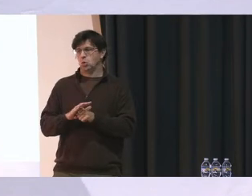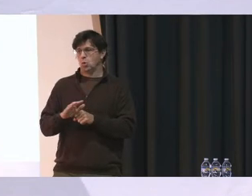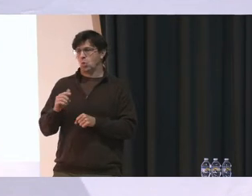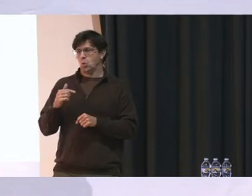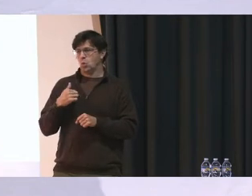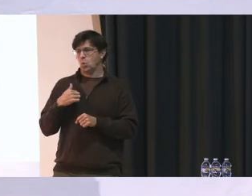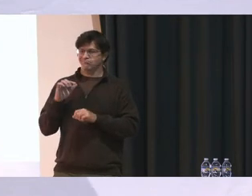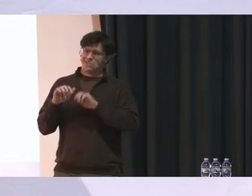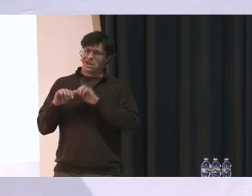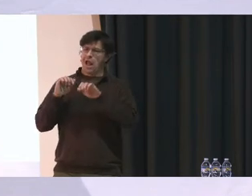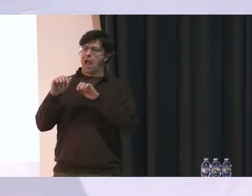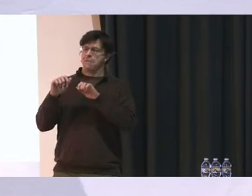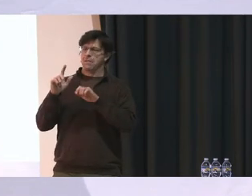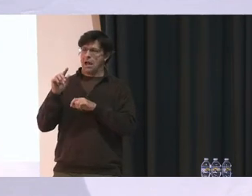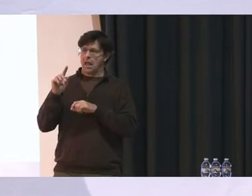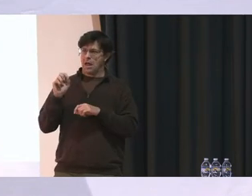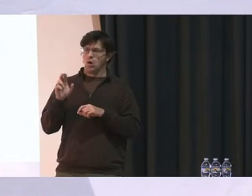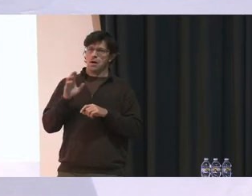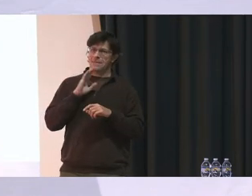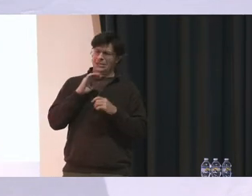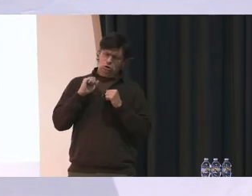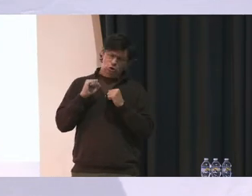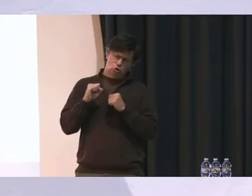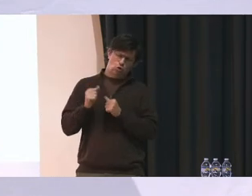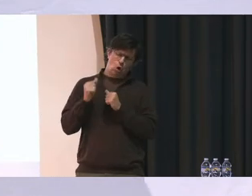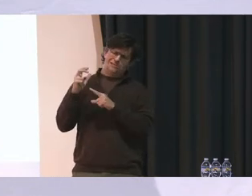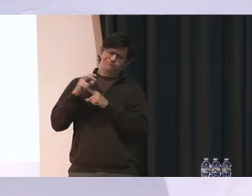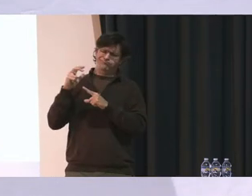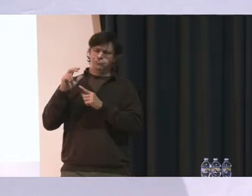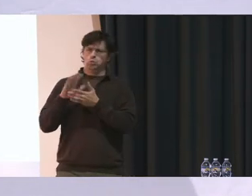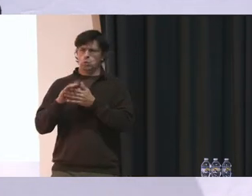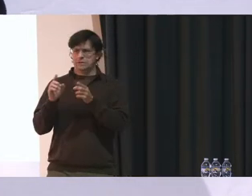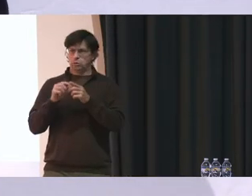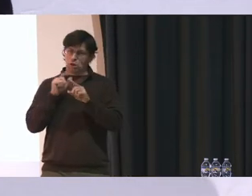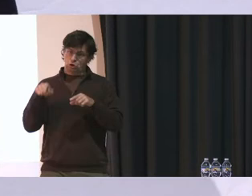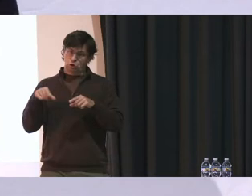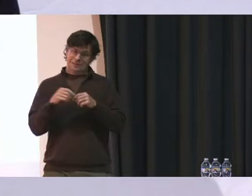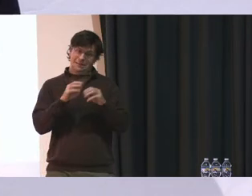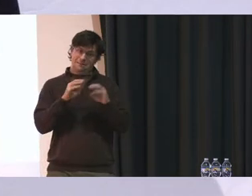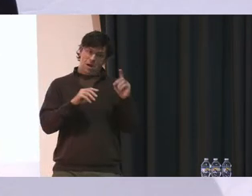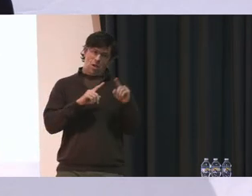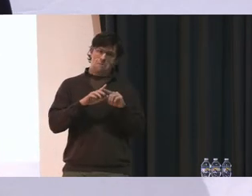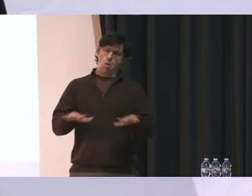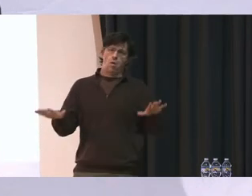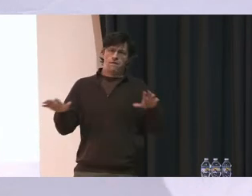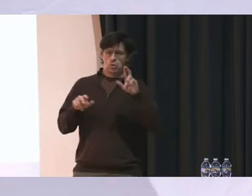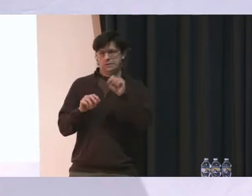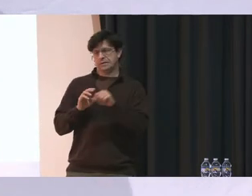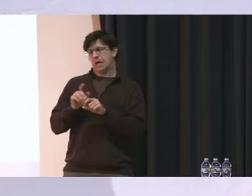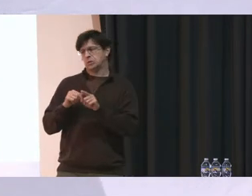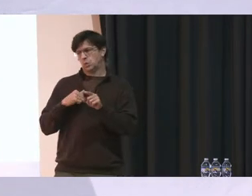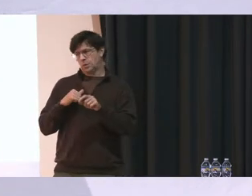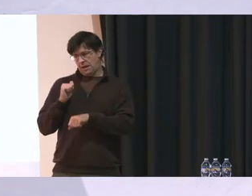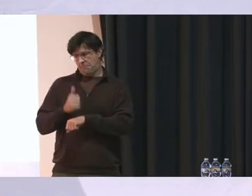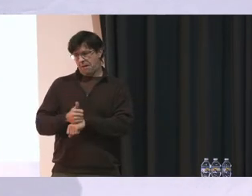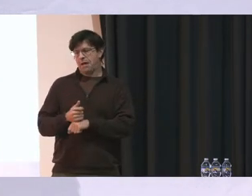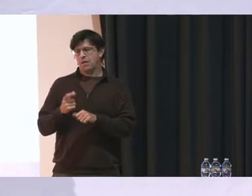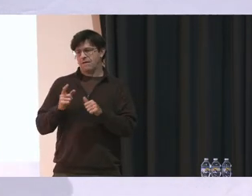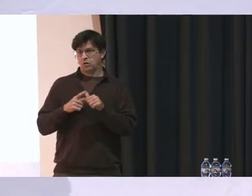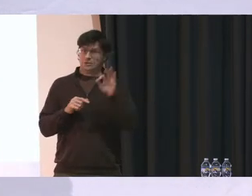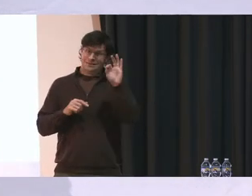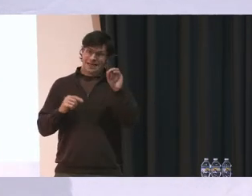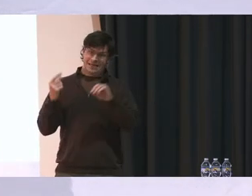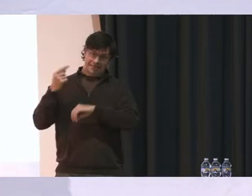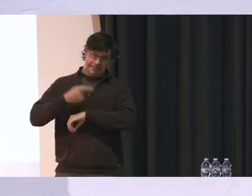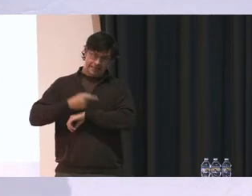climb the ladder of being the strongest school district in not only Maryland, but in the country. As we implement the first 90